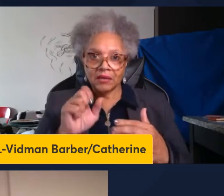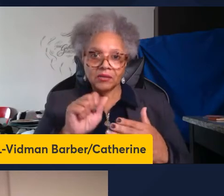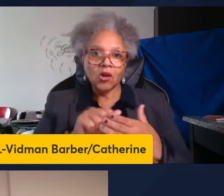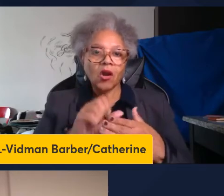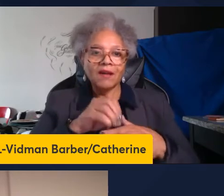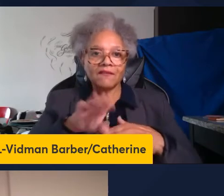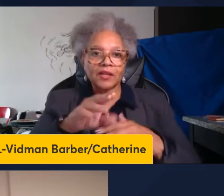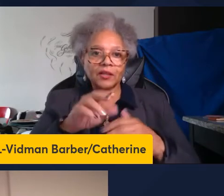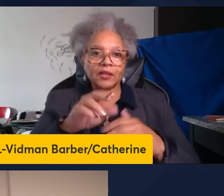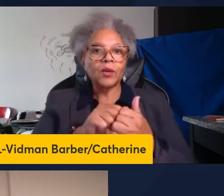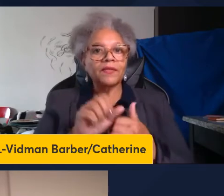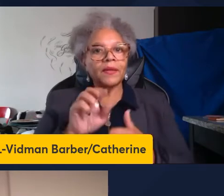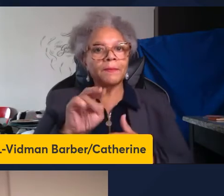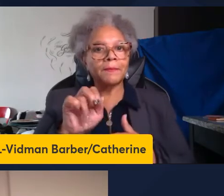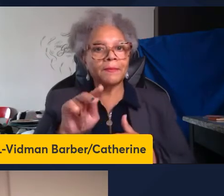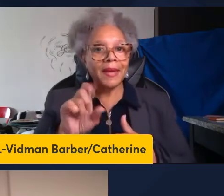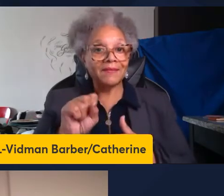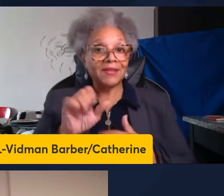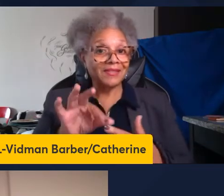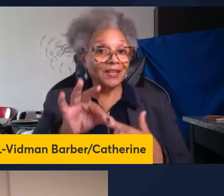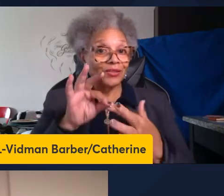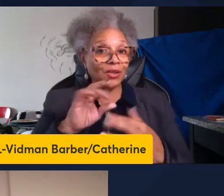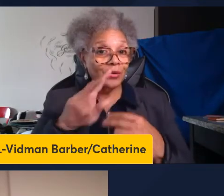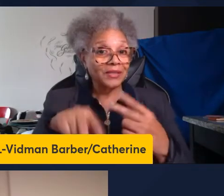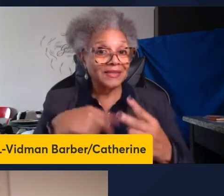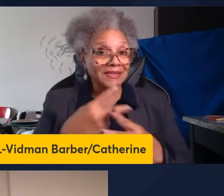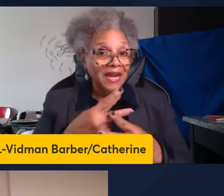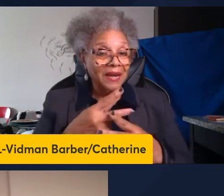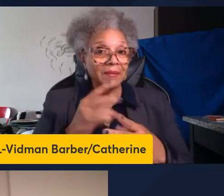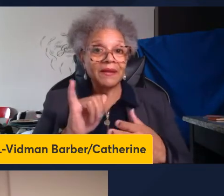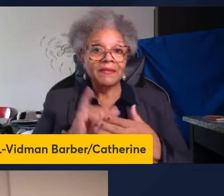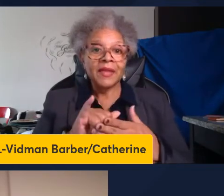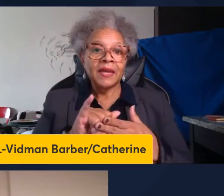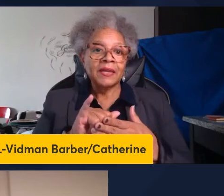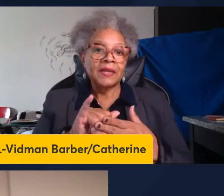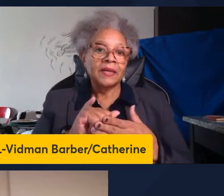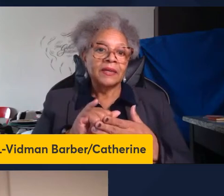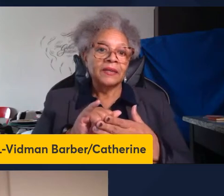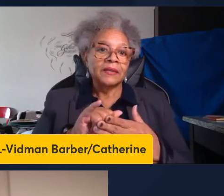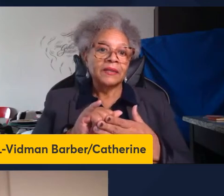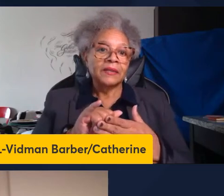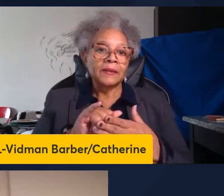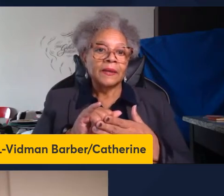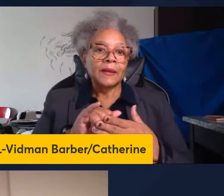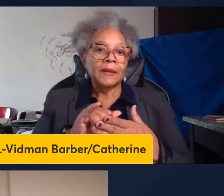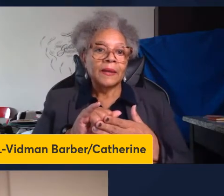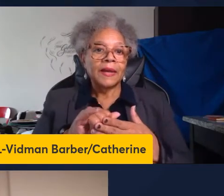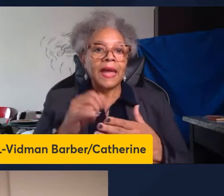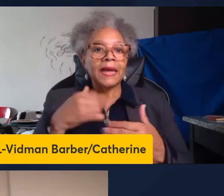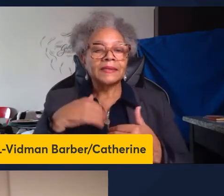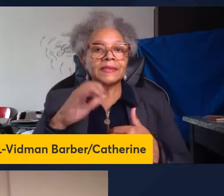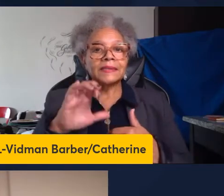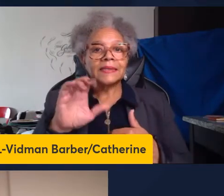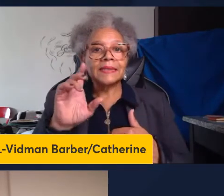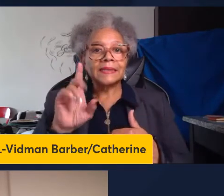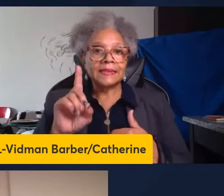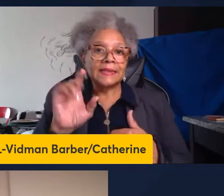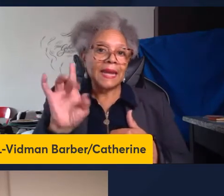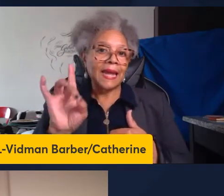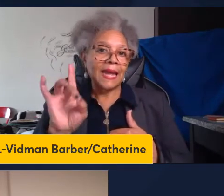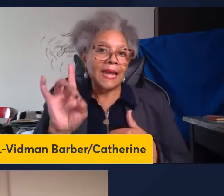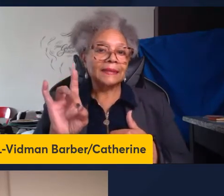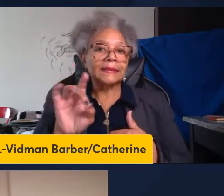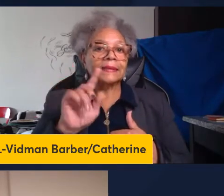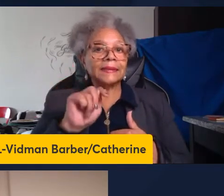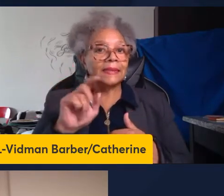is there like a certain type of DC that is priming the CD8 T cells that are when they